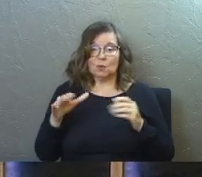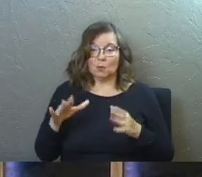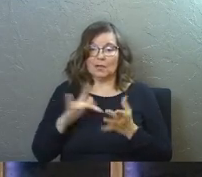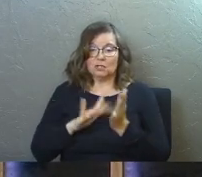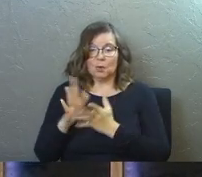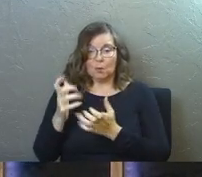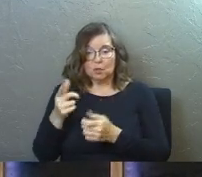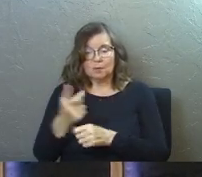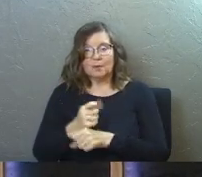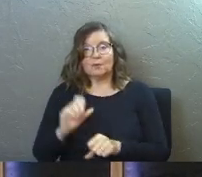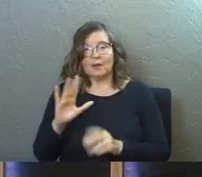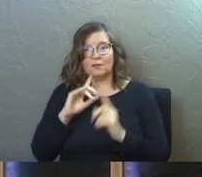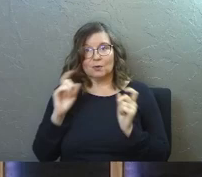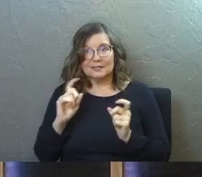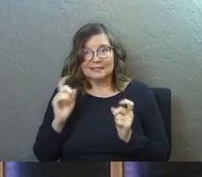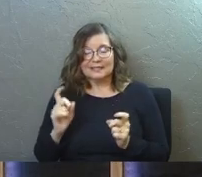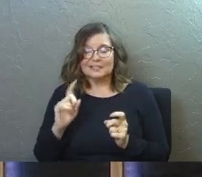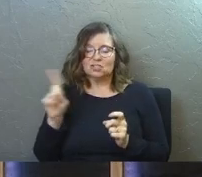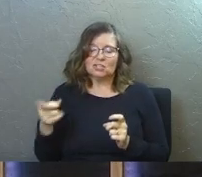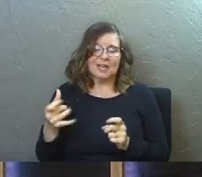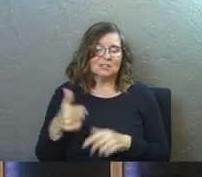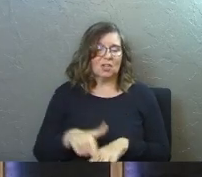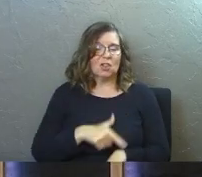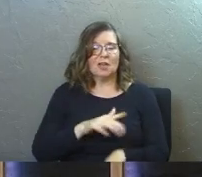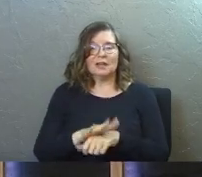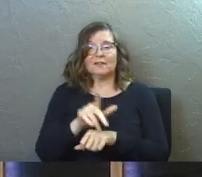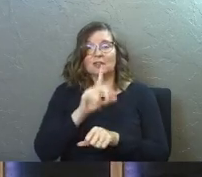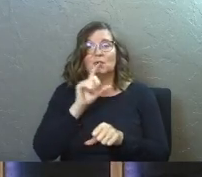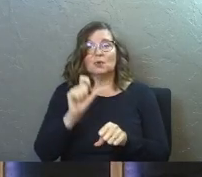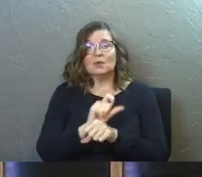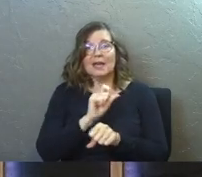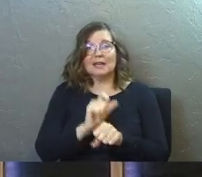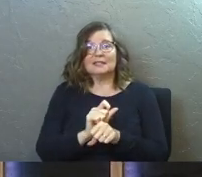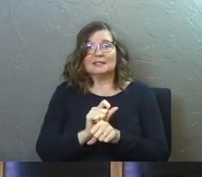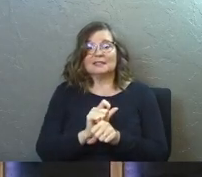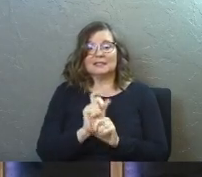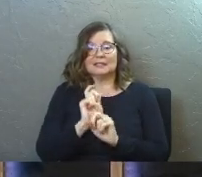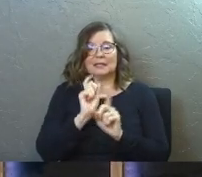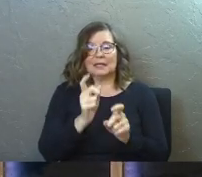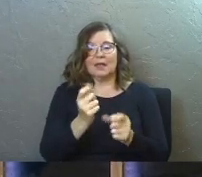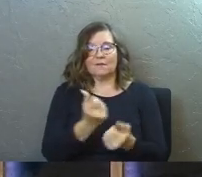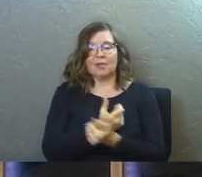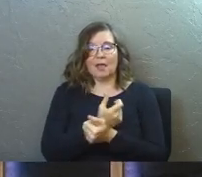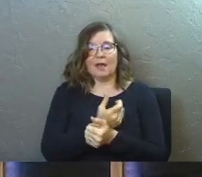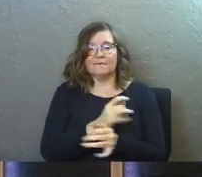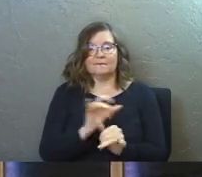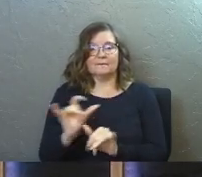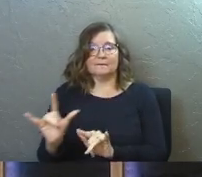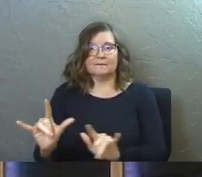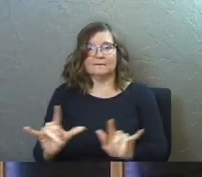Jesus wants you to be free of your sin. Just long enough that you can actually extend love to some others.